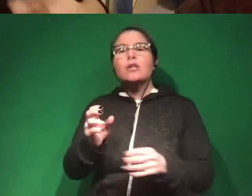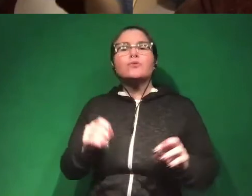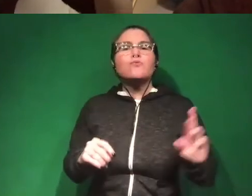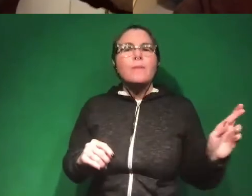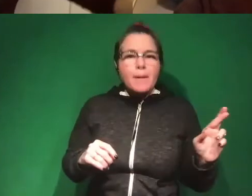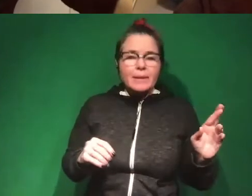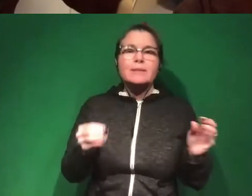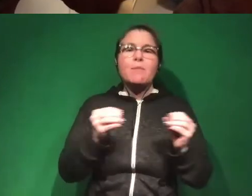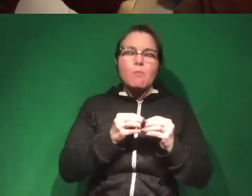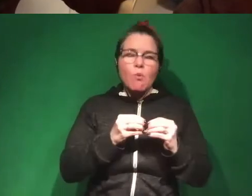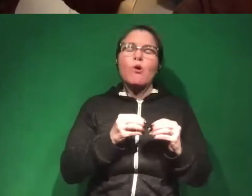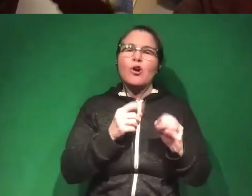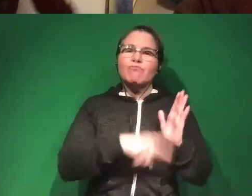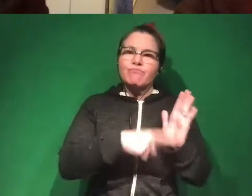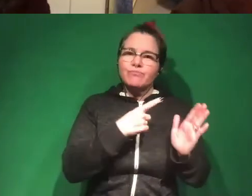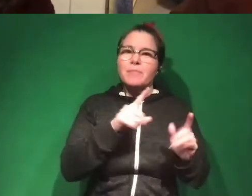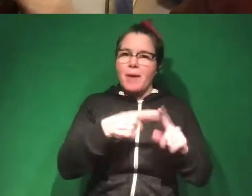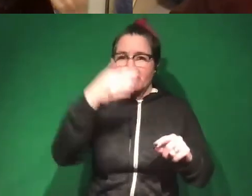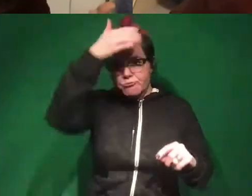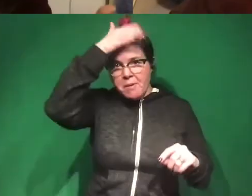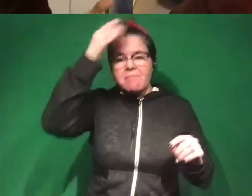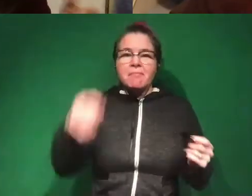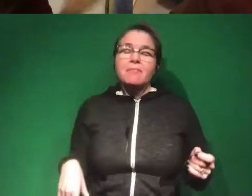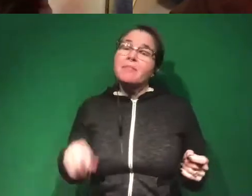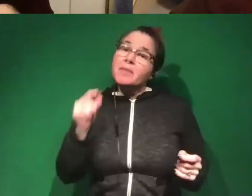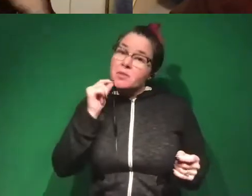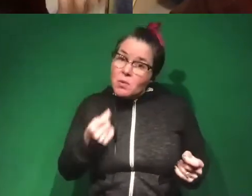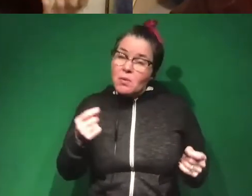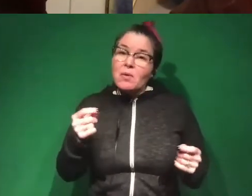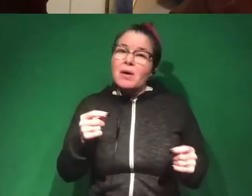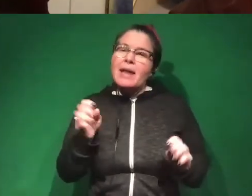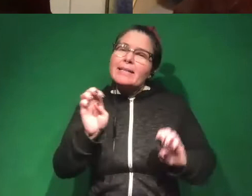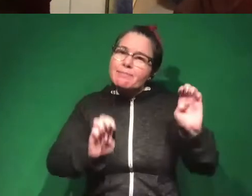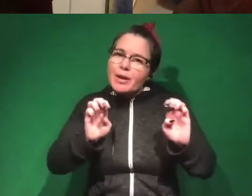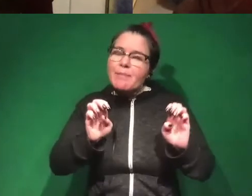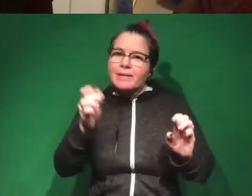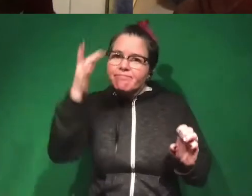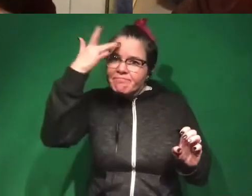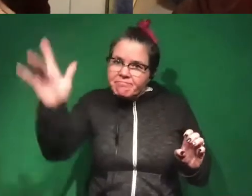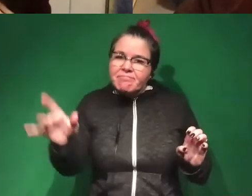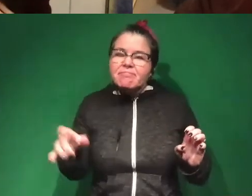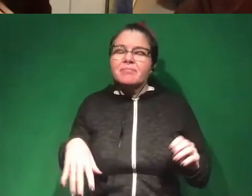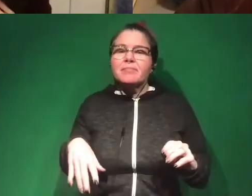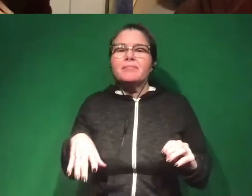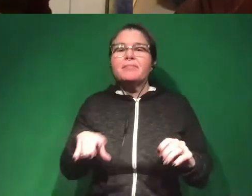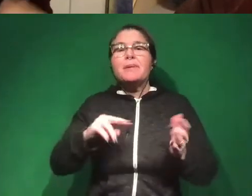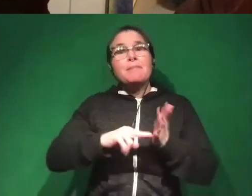more critical of President Trump, which is a cool finding. And it's experimentally very clever. What that means for the election, I don't know.